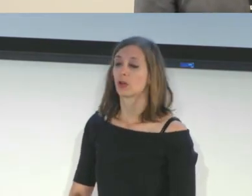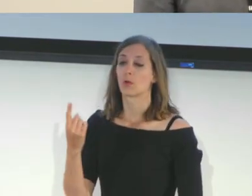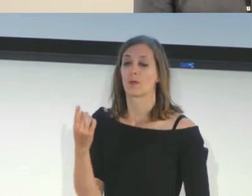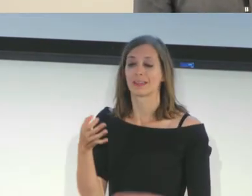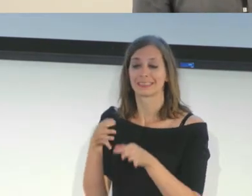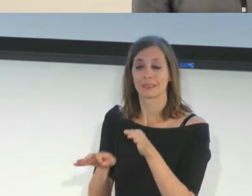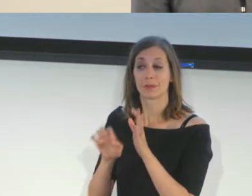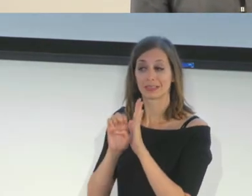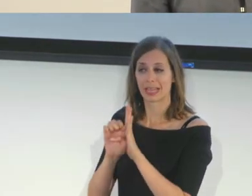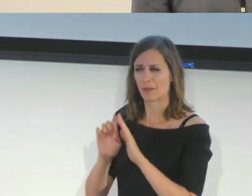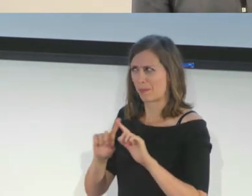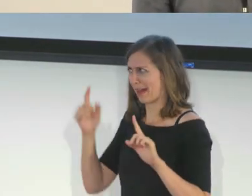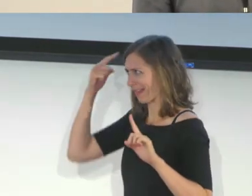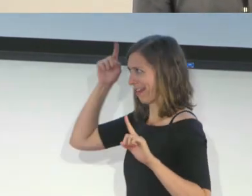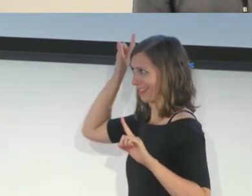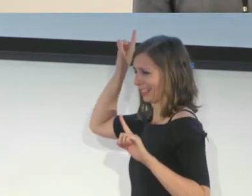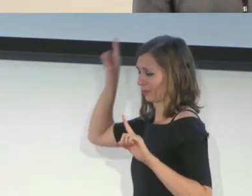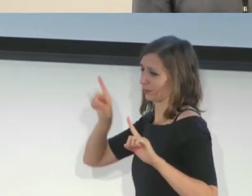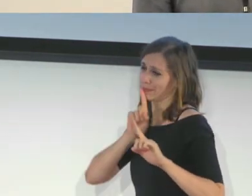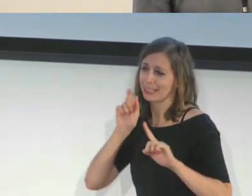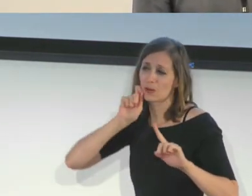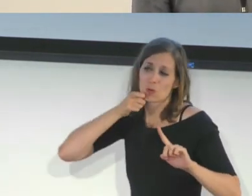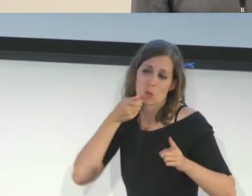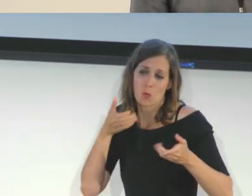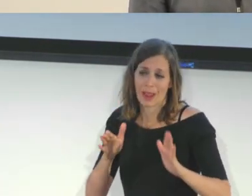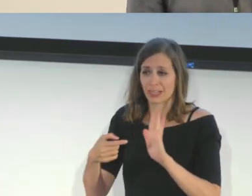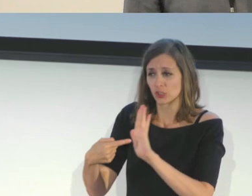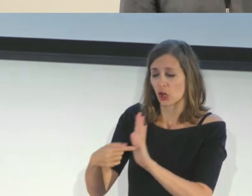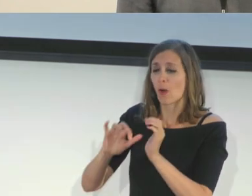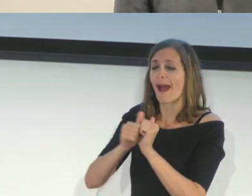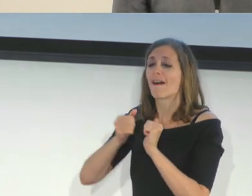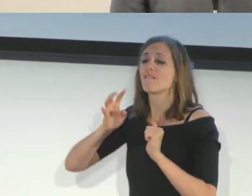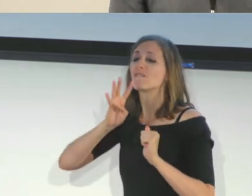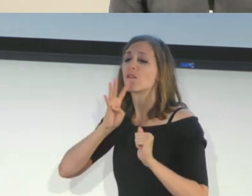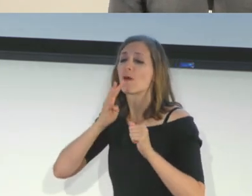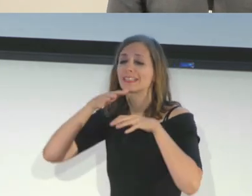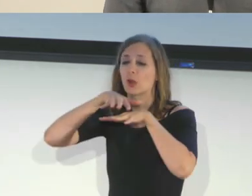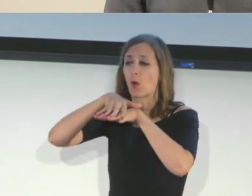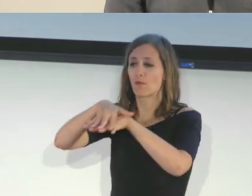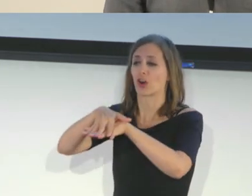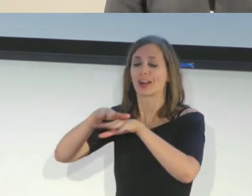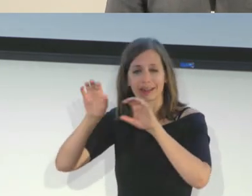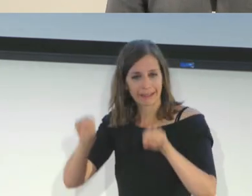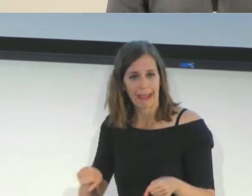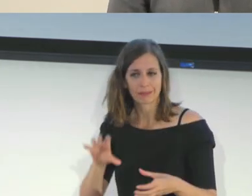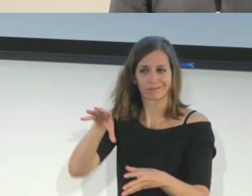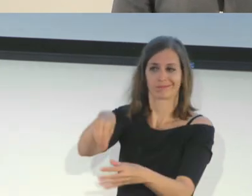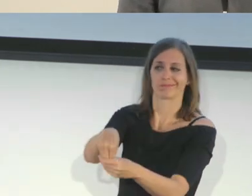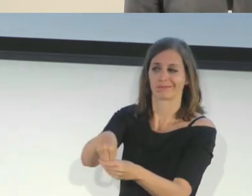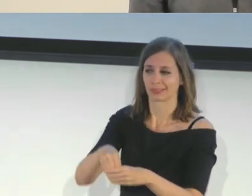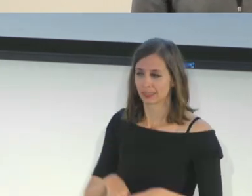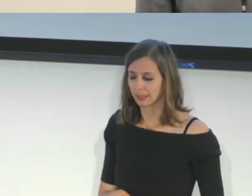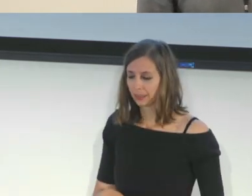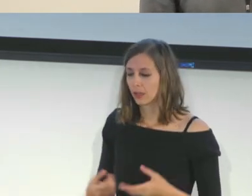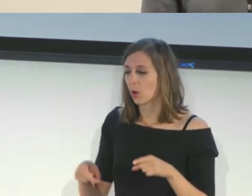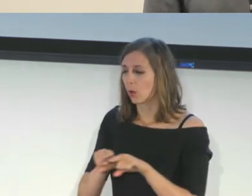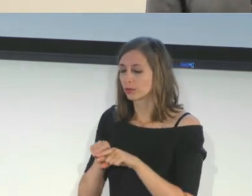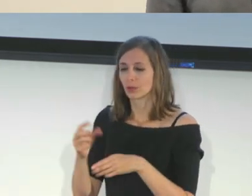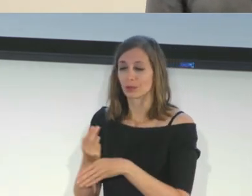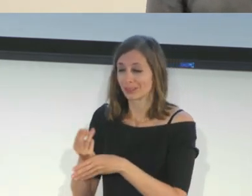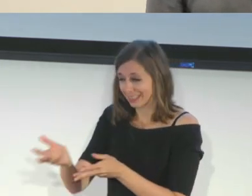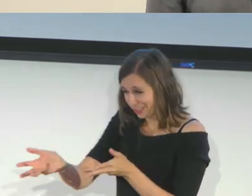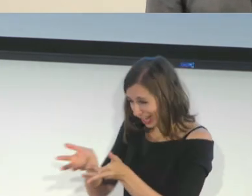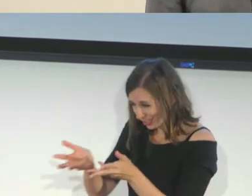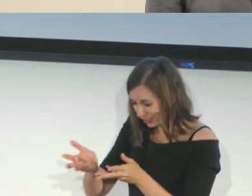but we just thought this was a cool way to show how VoiceOver could be incorporated and also using gestures